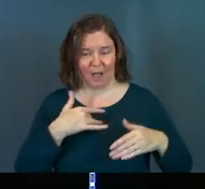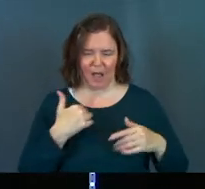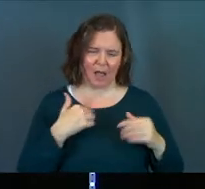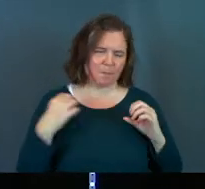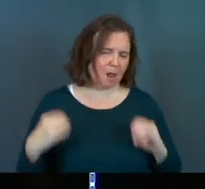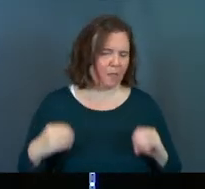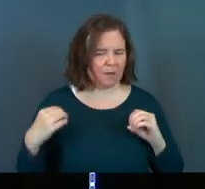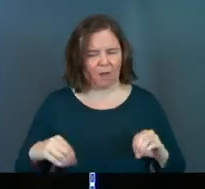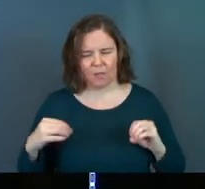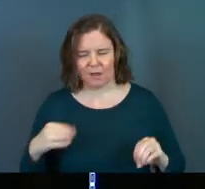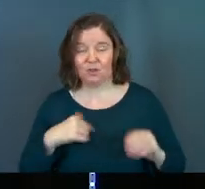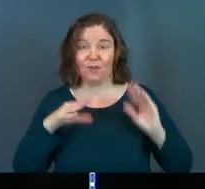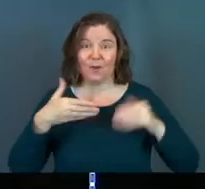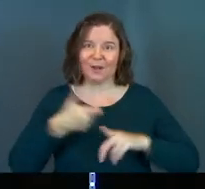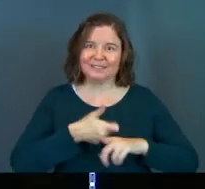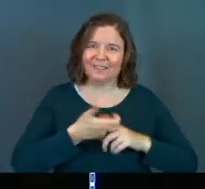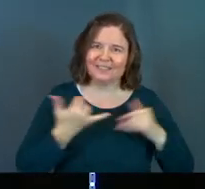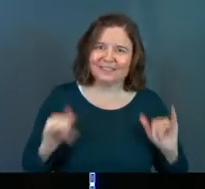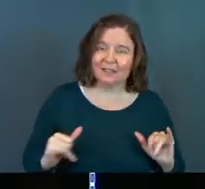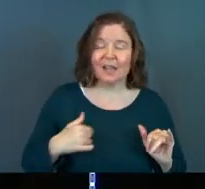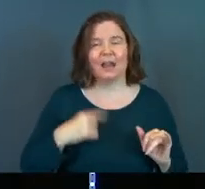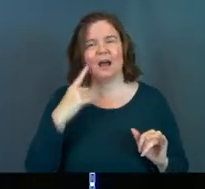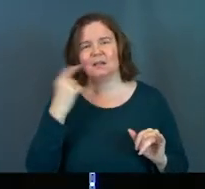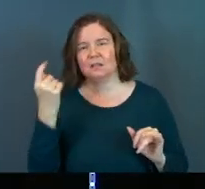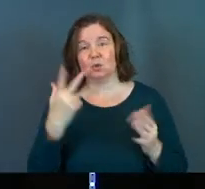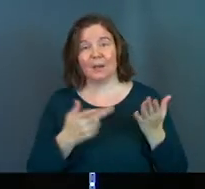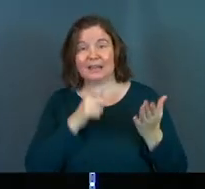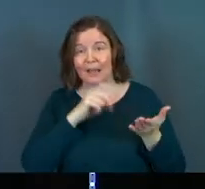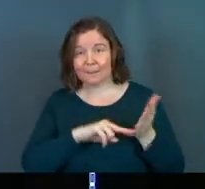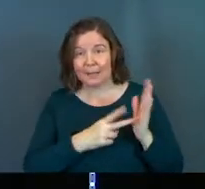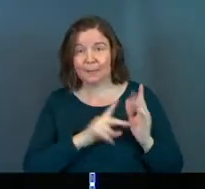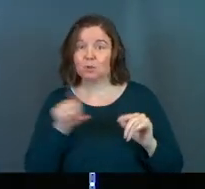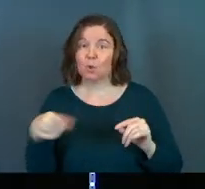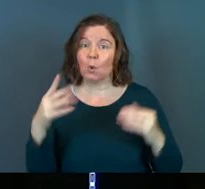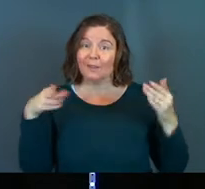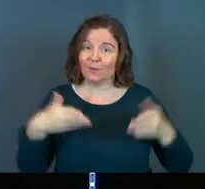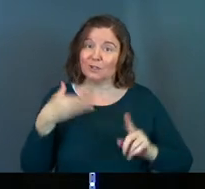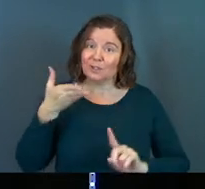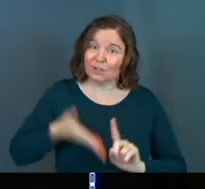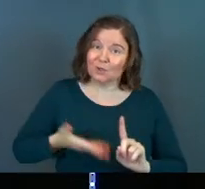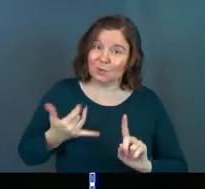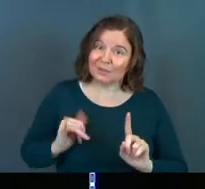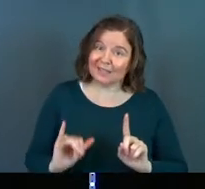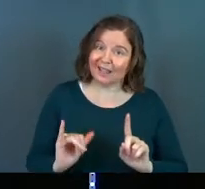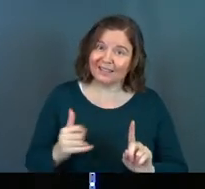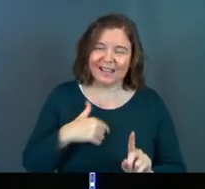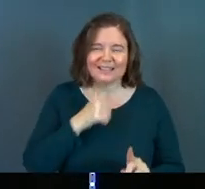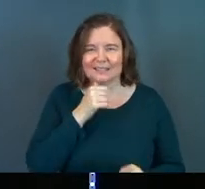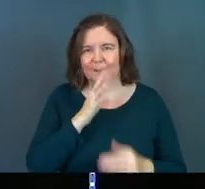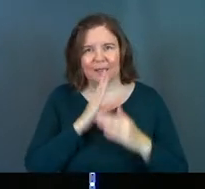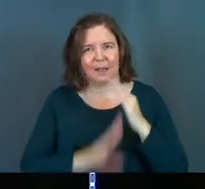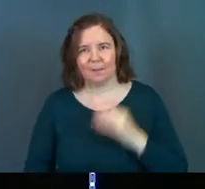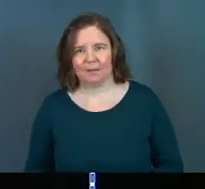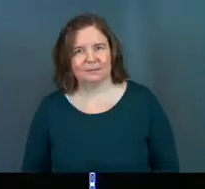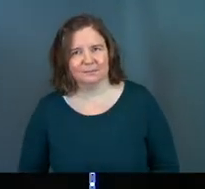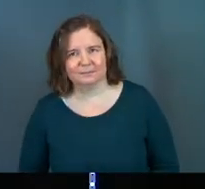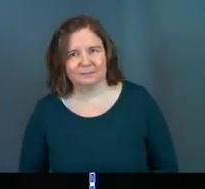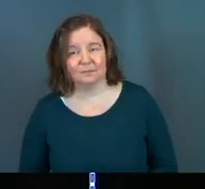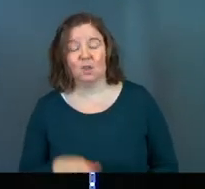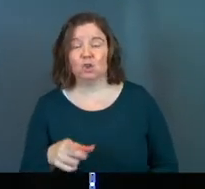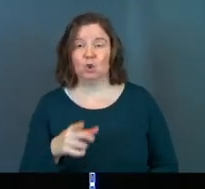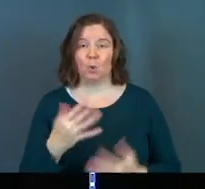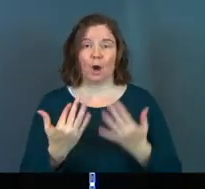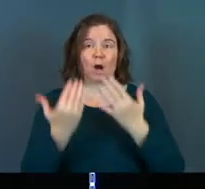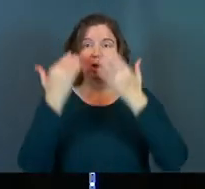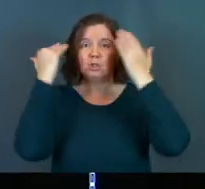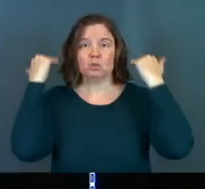all about you. And I get it. Like, it may be unintentional, but your only focus is you still. That's not being humble. You are